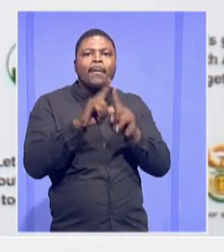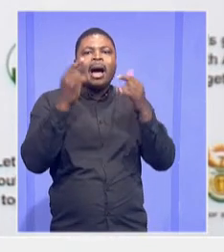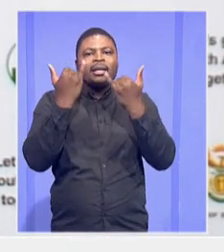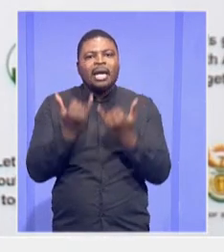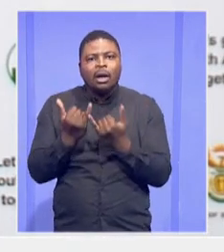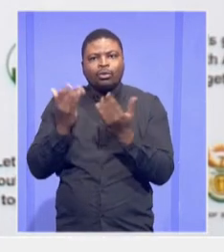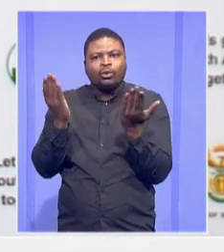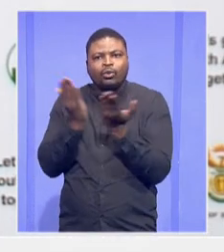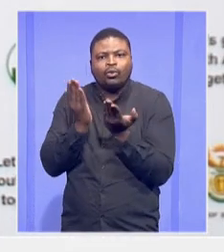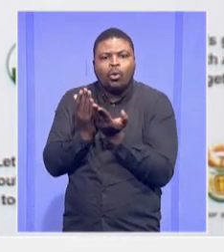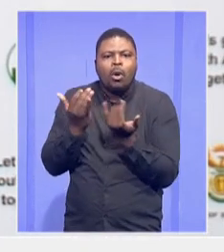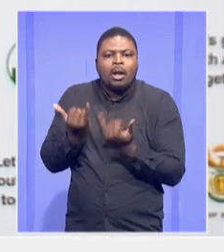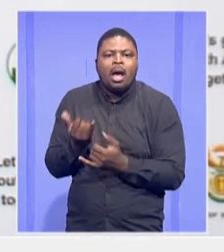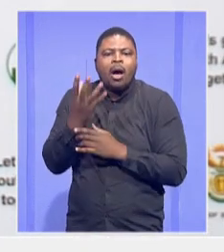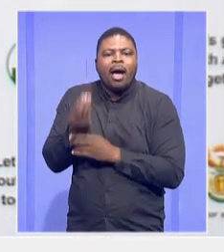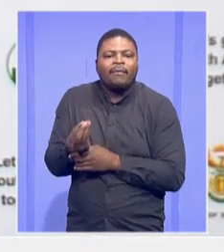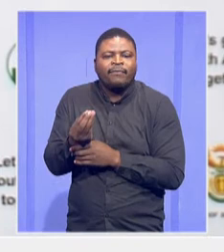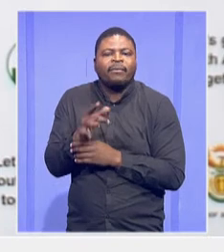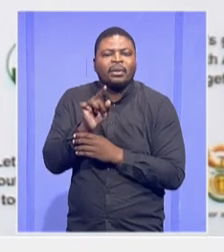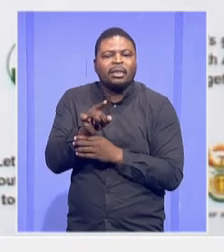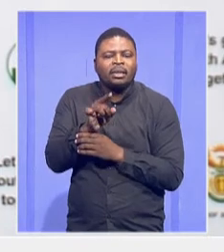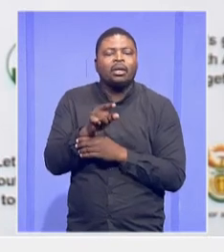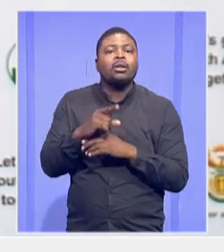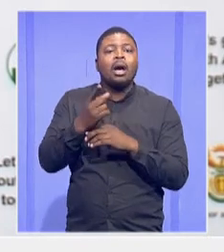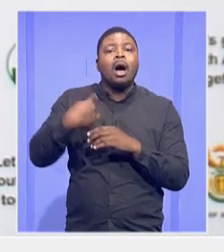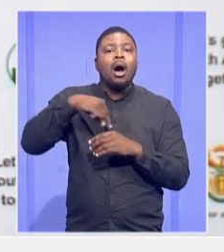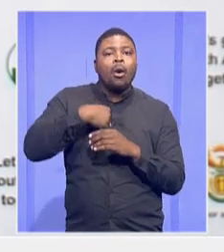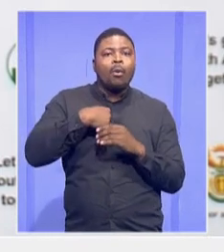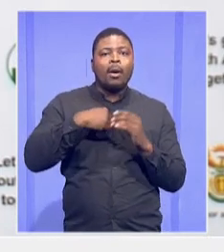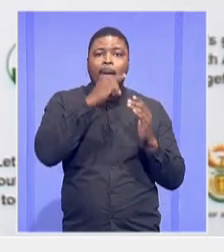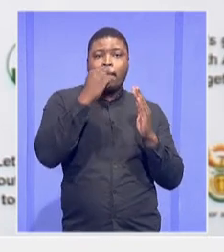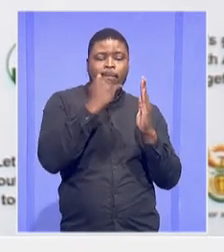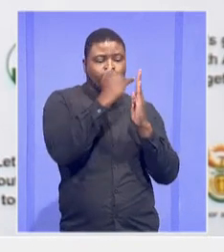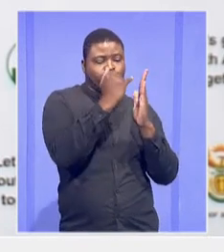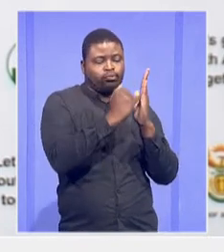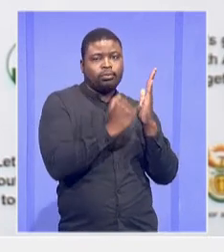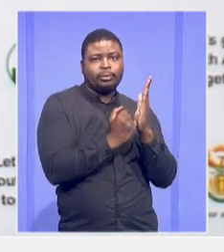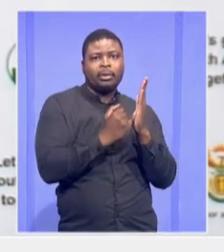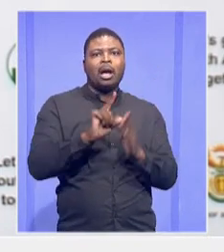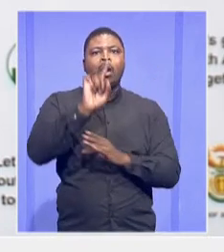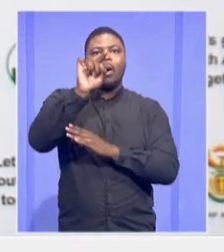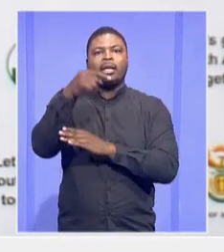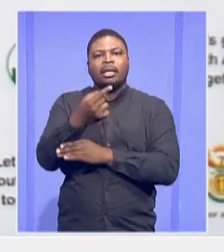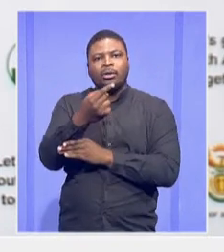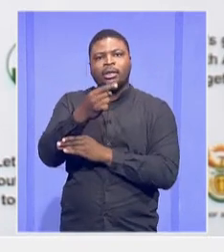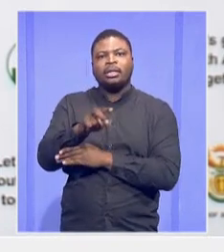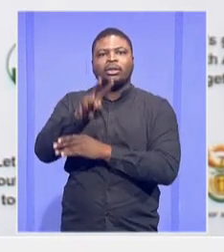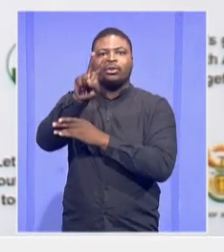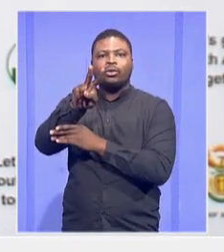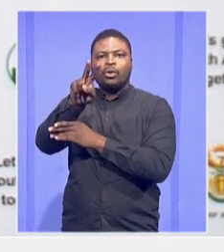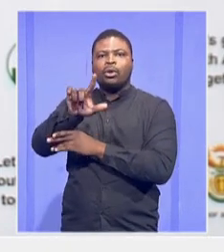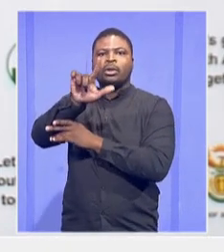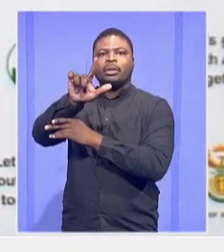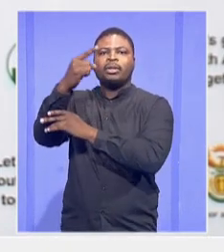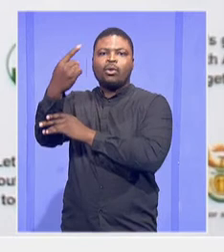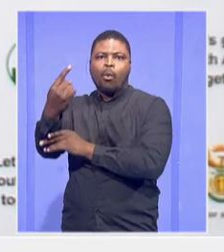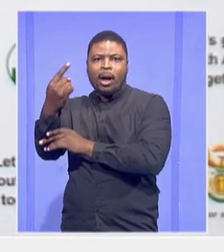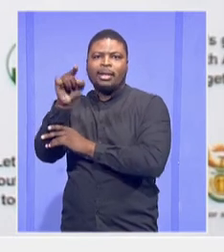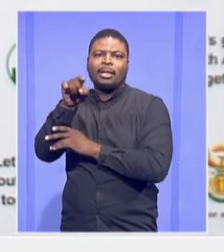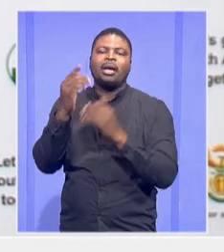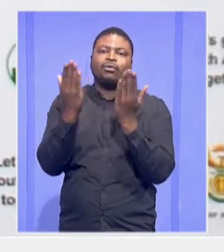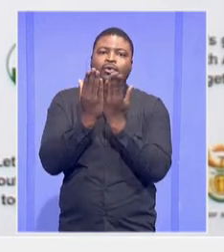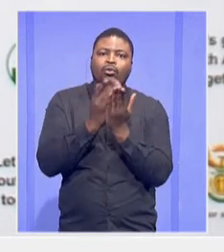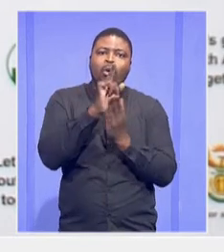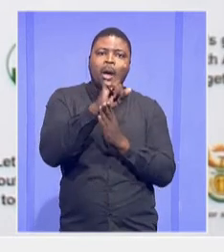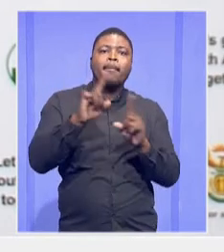schools that are on our list is 1,271. A total